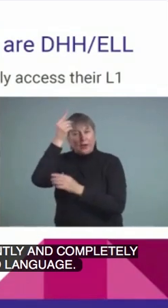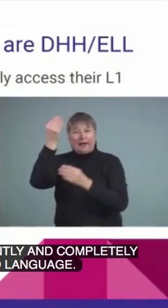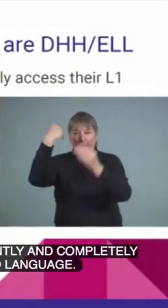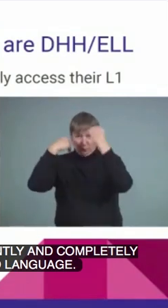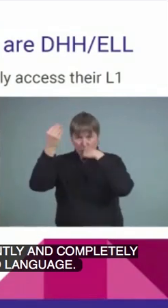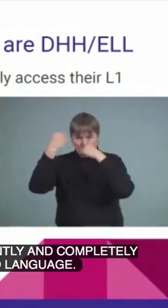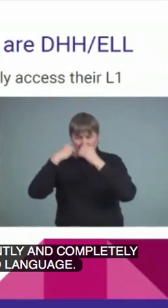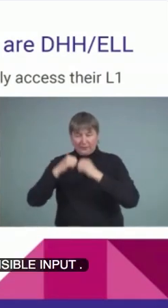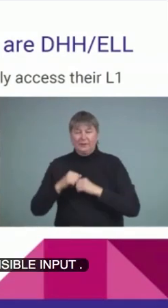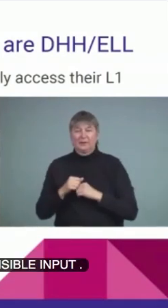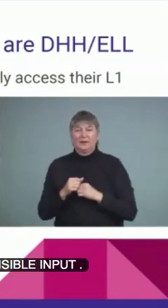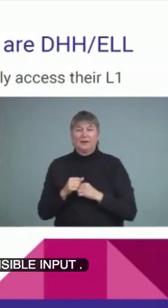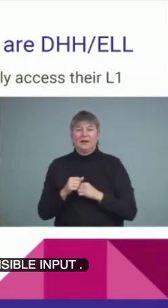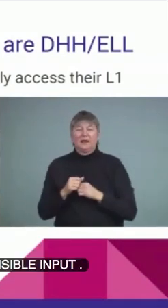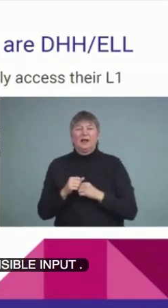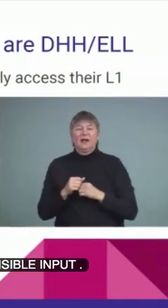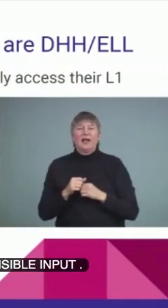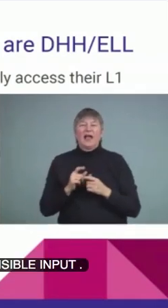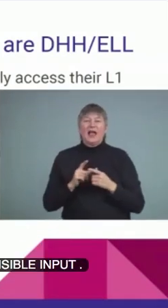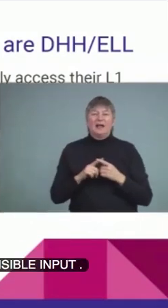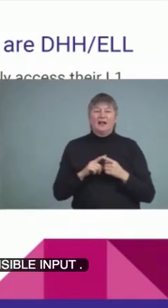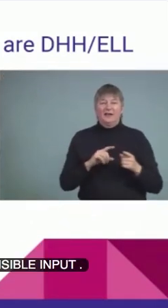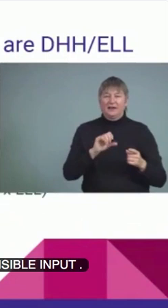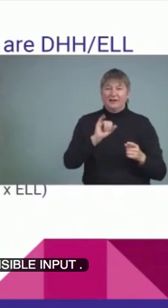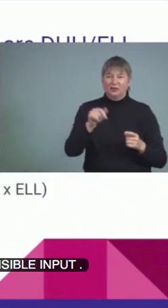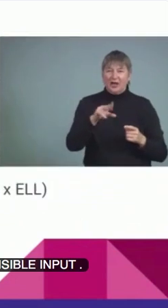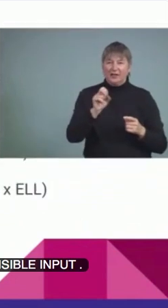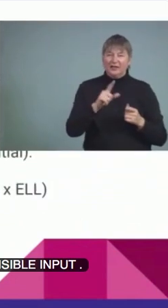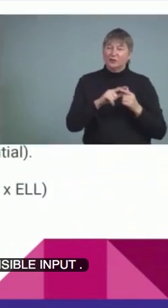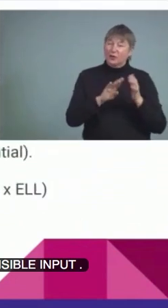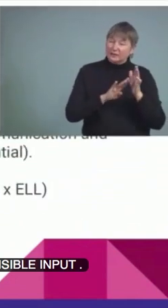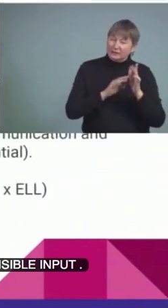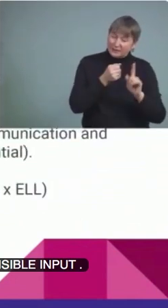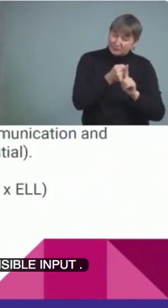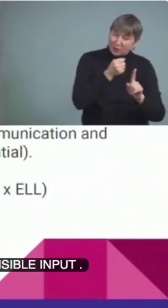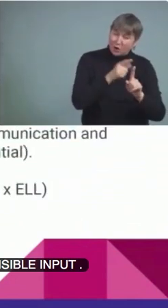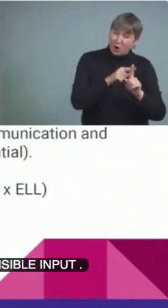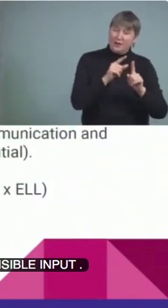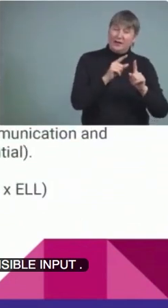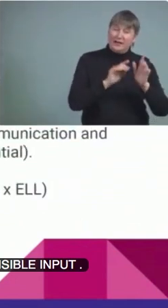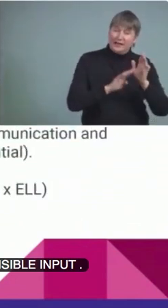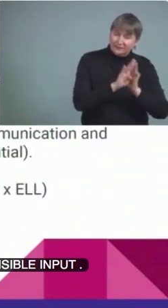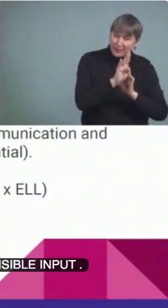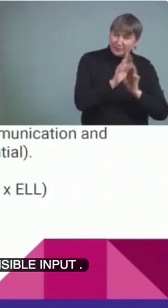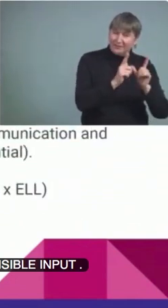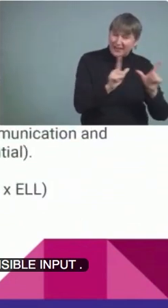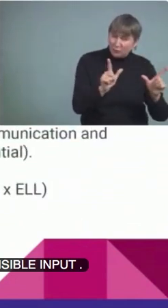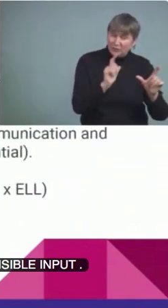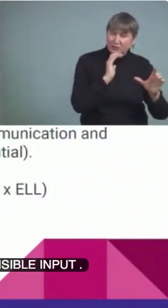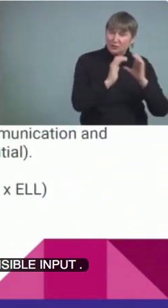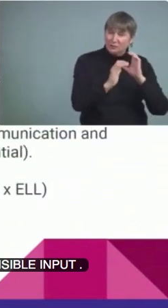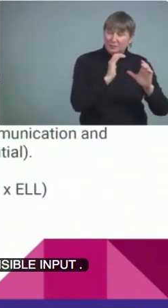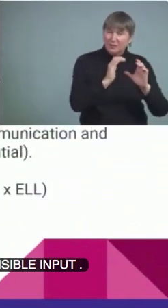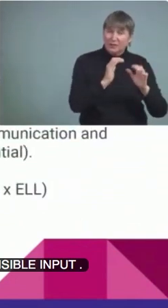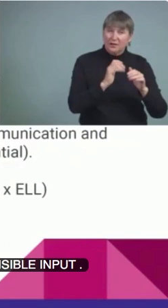And really, the impact on the development of language and communication, it's not just an addition